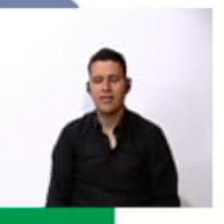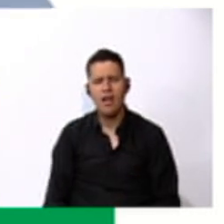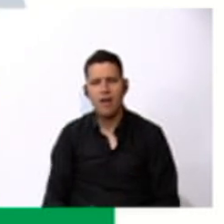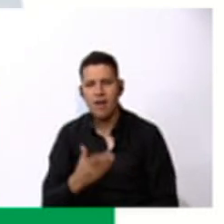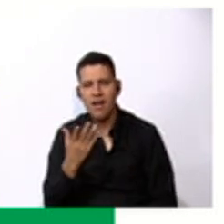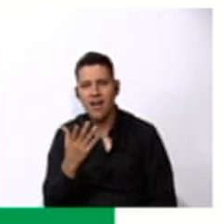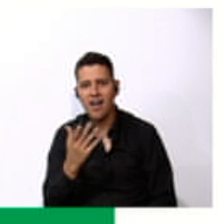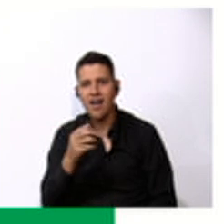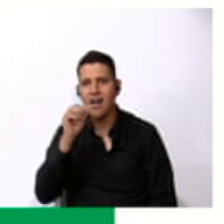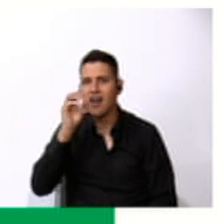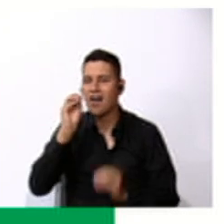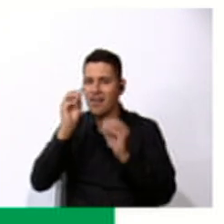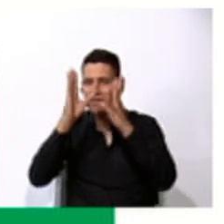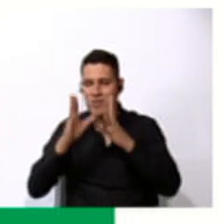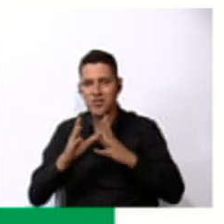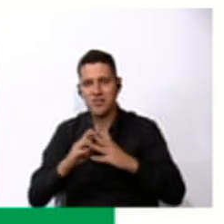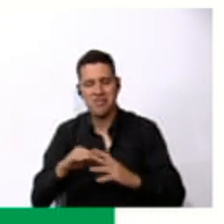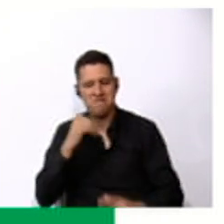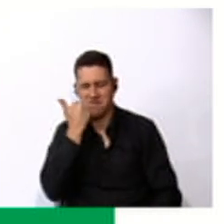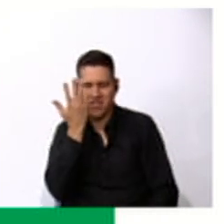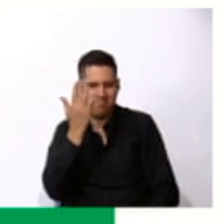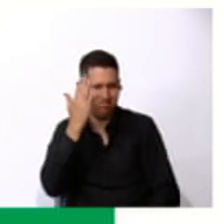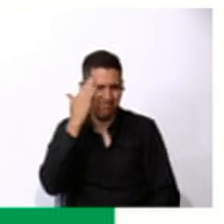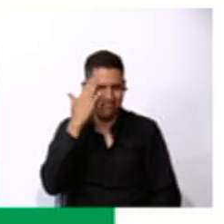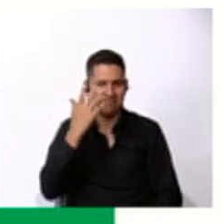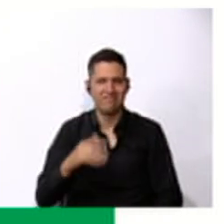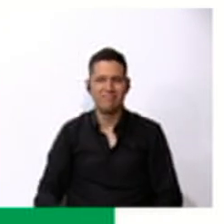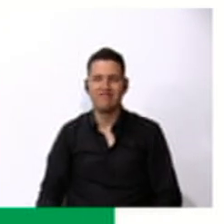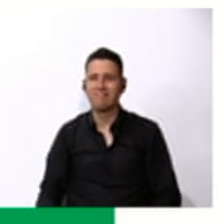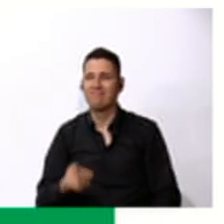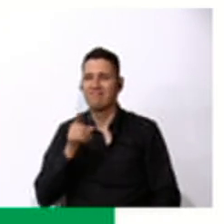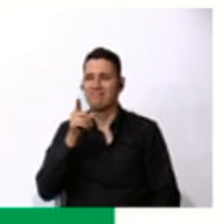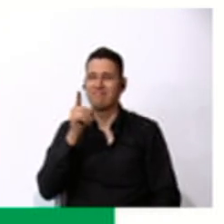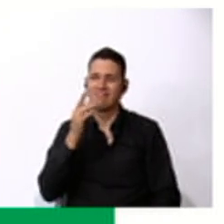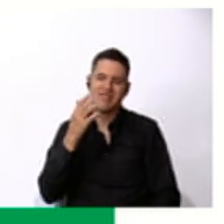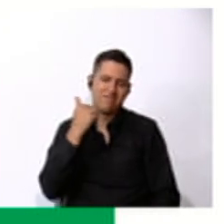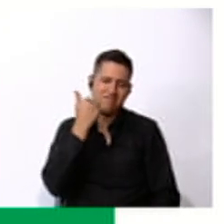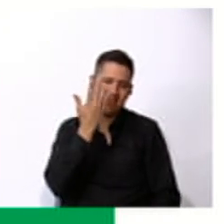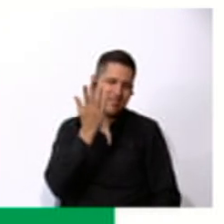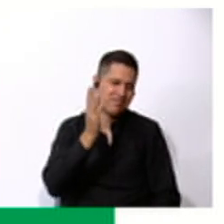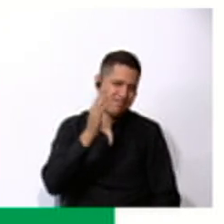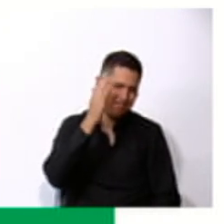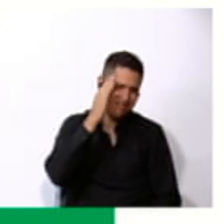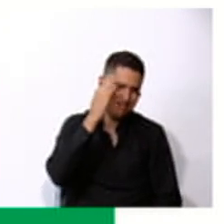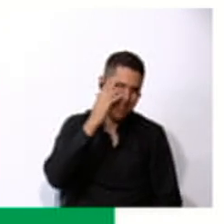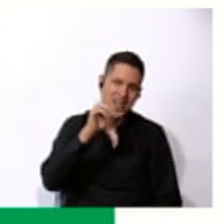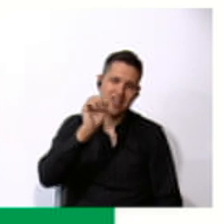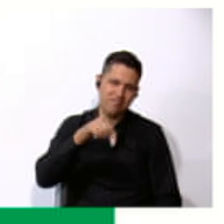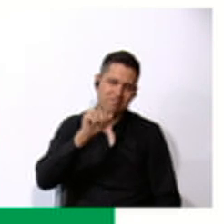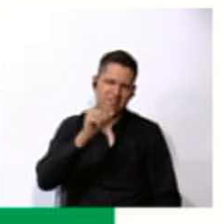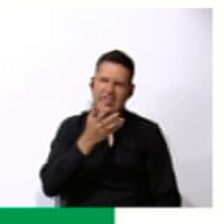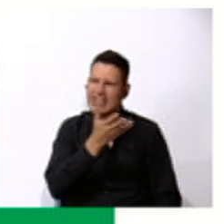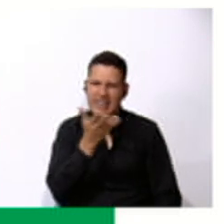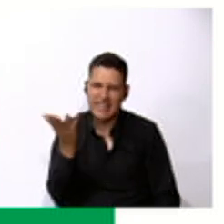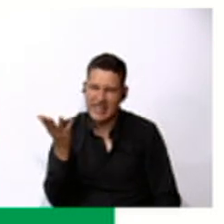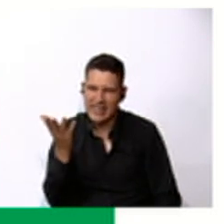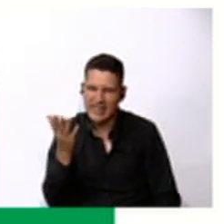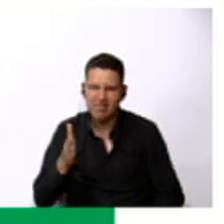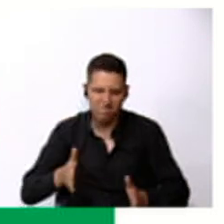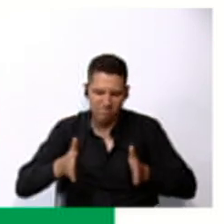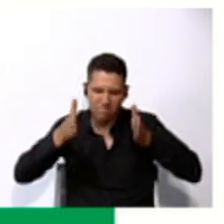Oh, teacher. Very easy. Piece of cake. Qué fácil, teacher. Yes, what's that building?